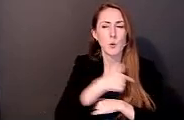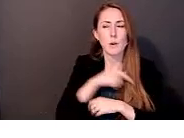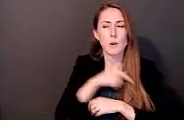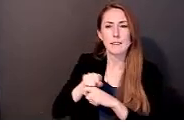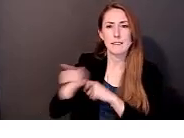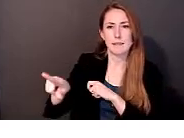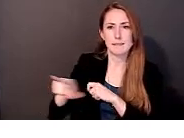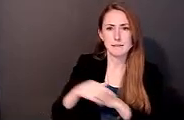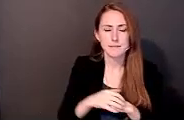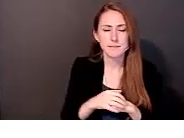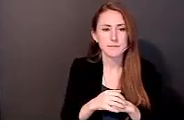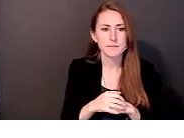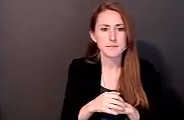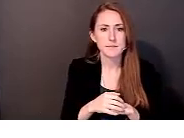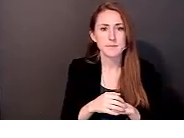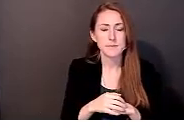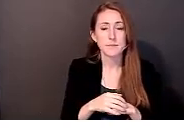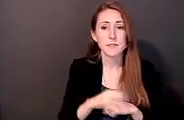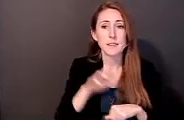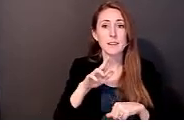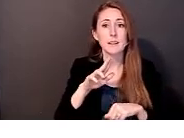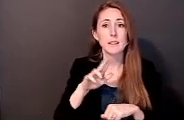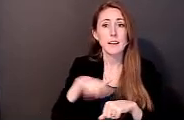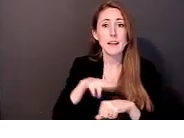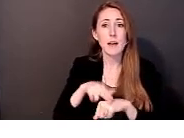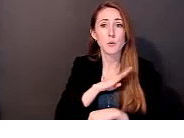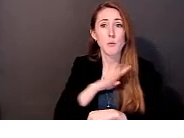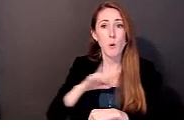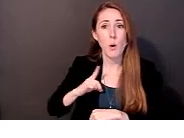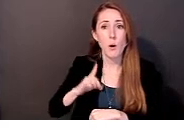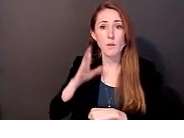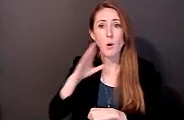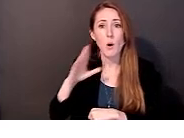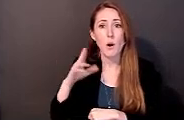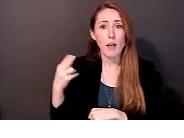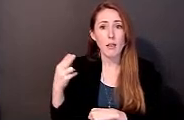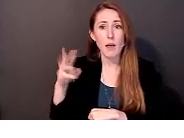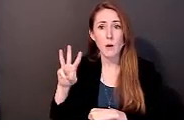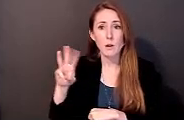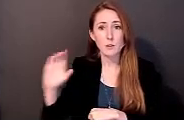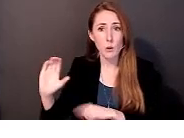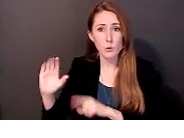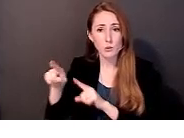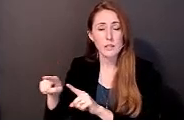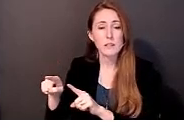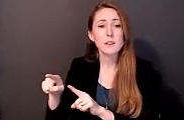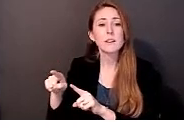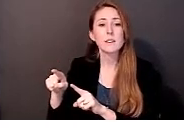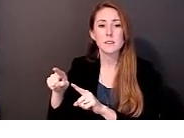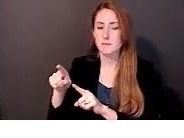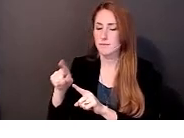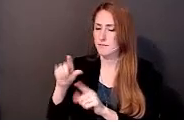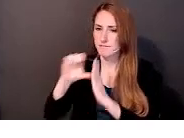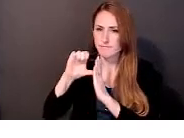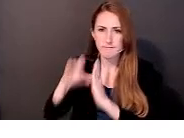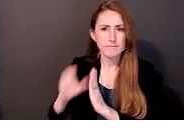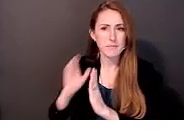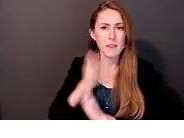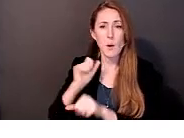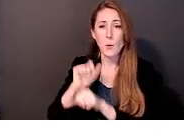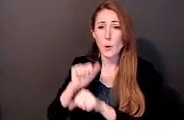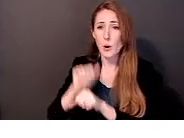In the case of the National Board for Health and Wellness Coaching, this turned out well as their dissemination highlighted our work in a way that reflected